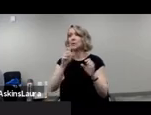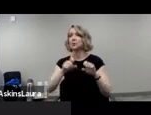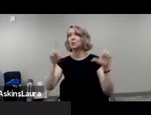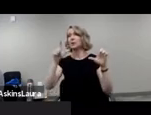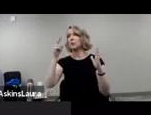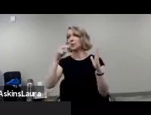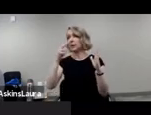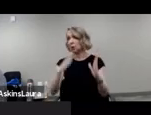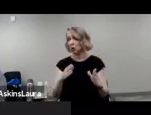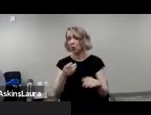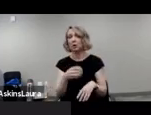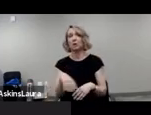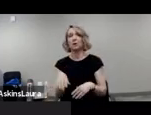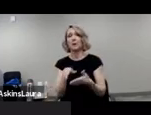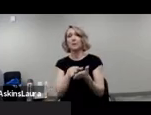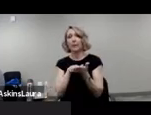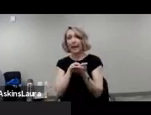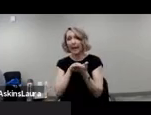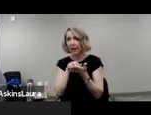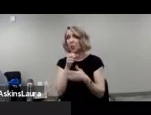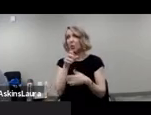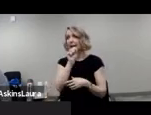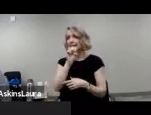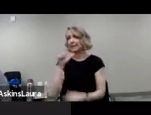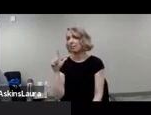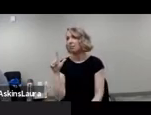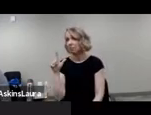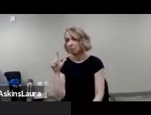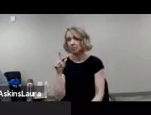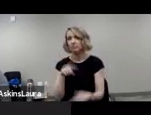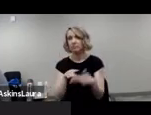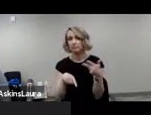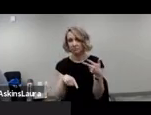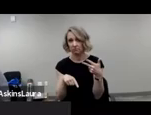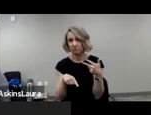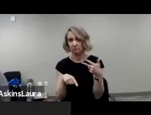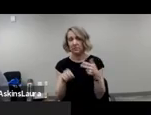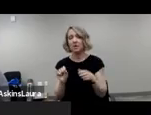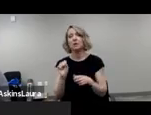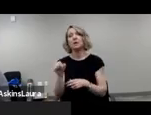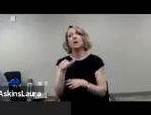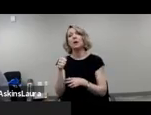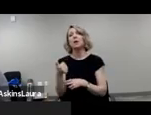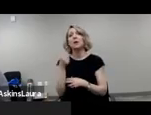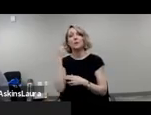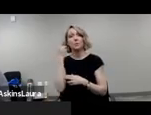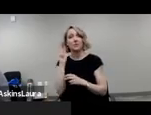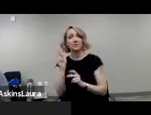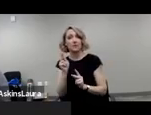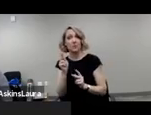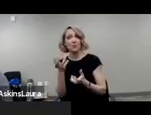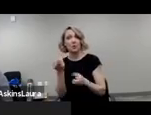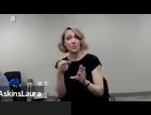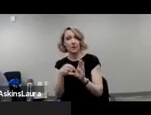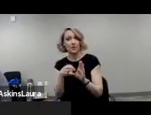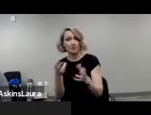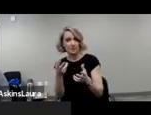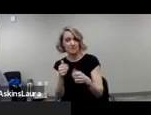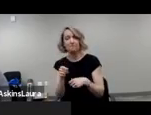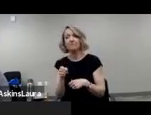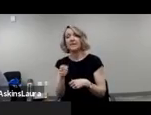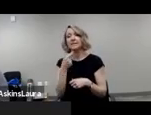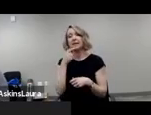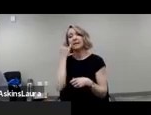braille, or in American Sign Language. Another reason people would participate is when